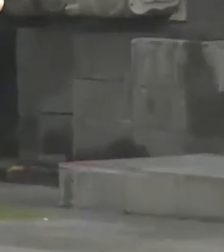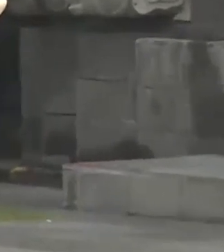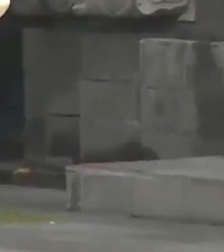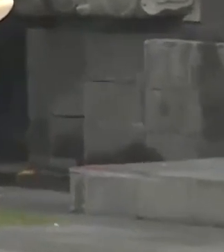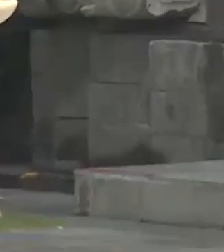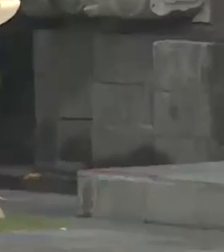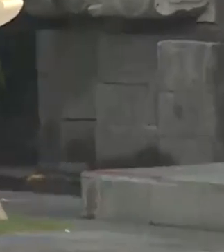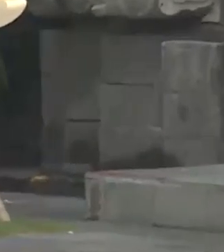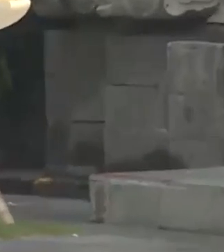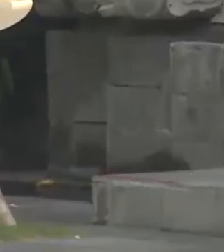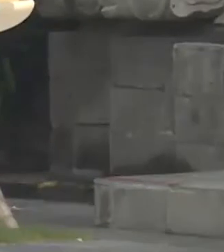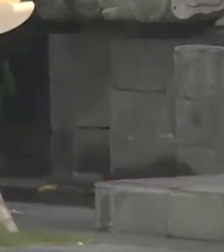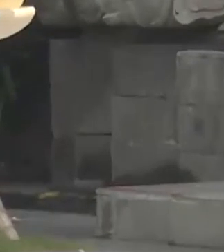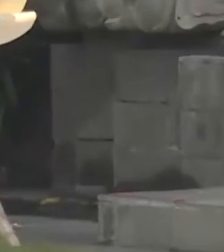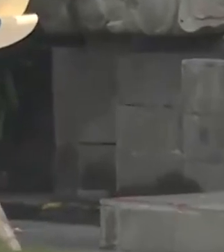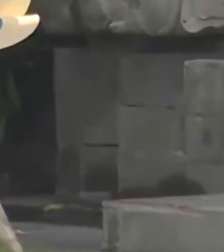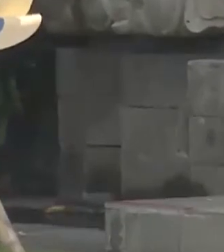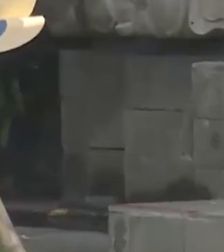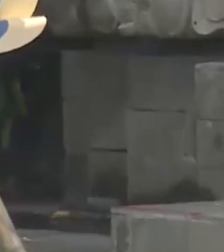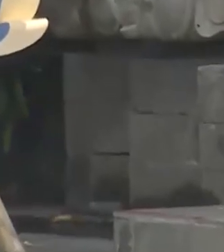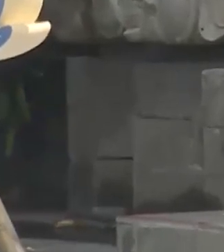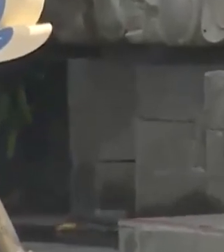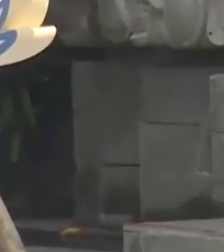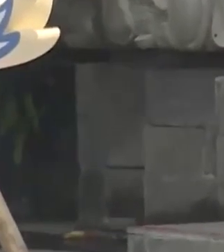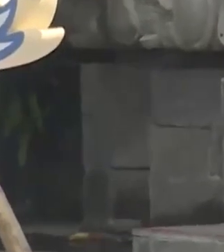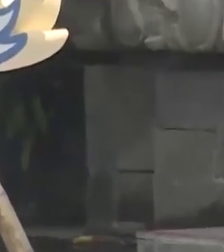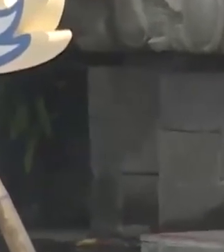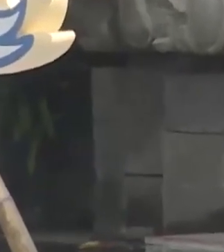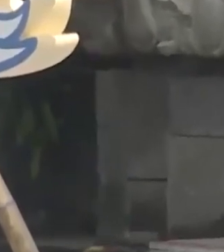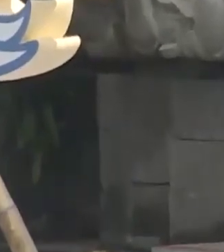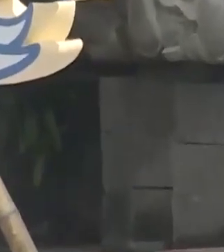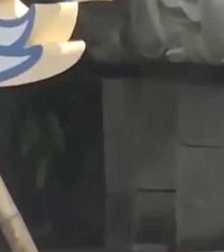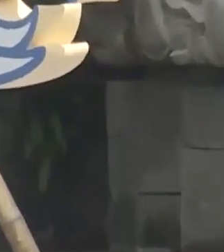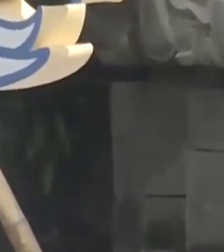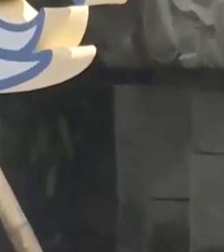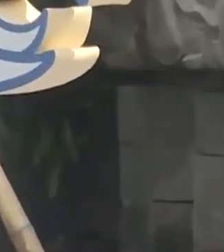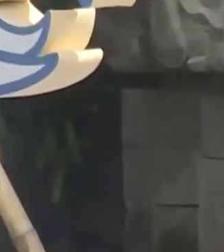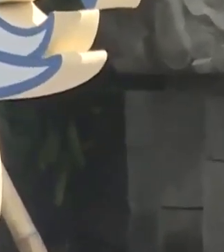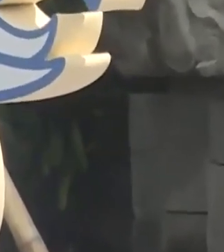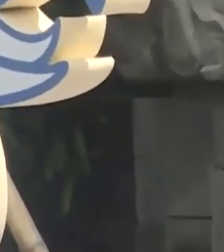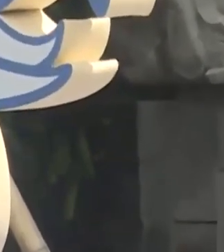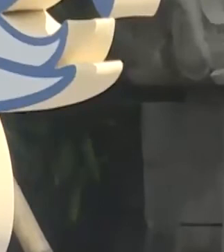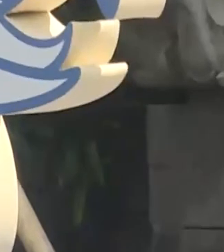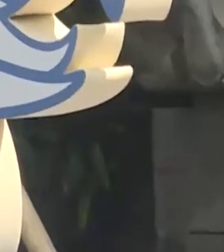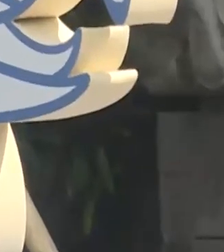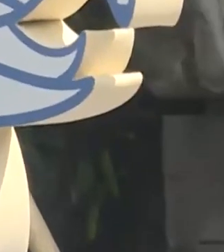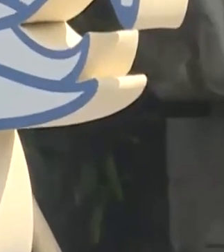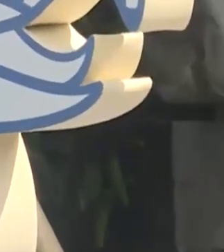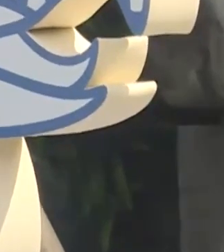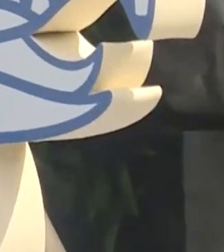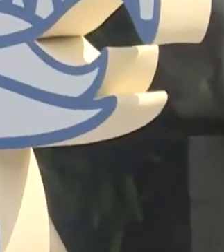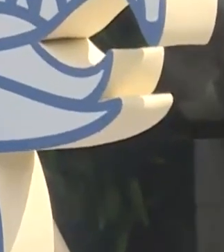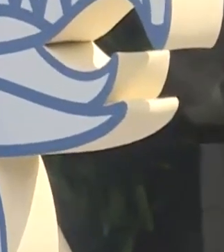Framework for Disaster Risk Reduction 2015-2030 from the Nusa Dua Bali Conference Center, Indonesia